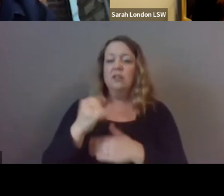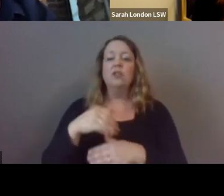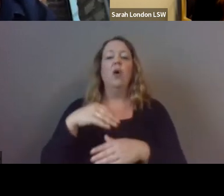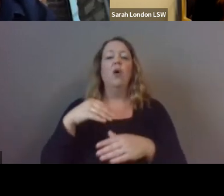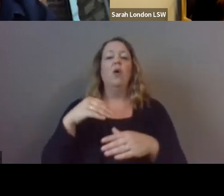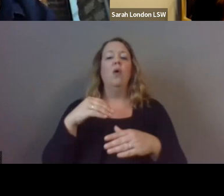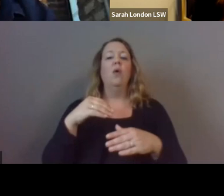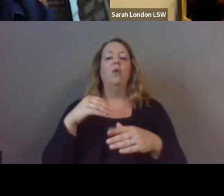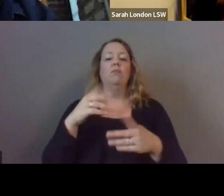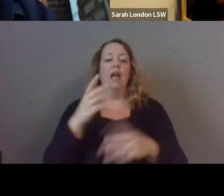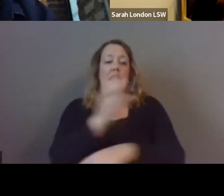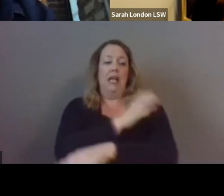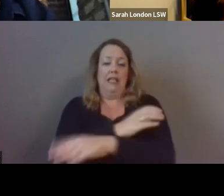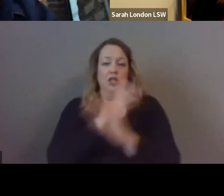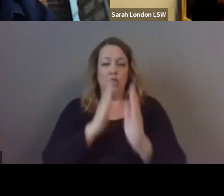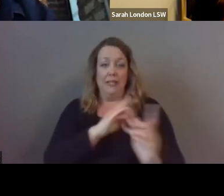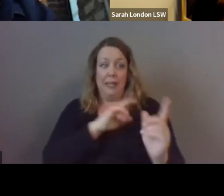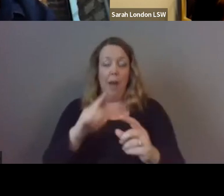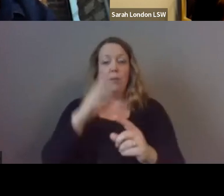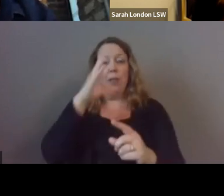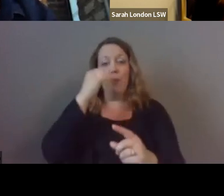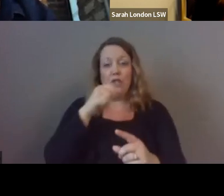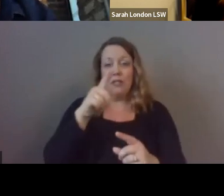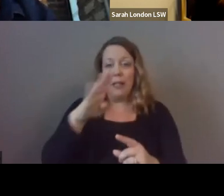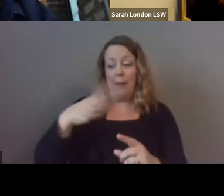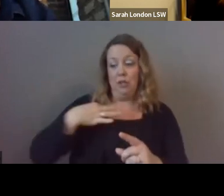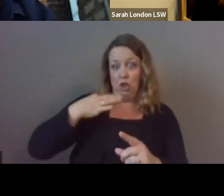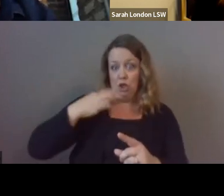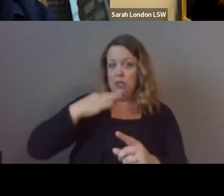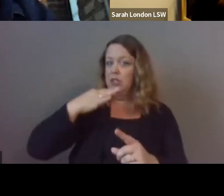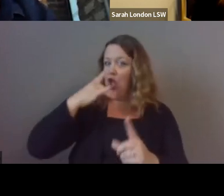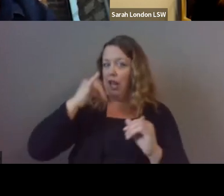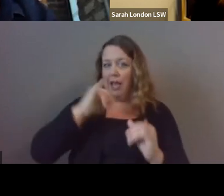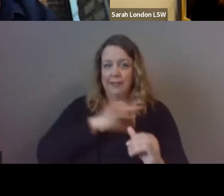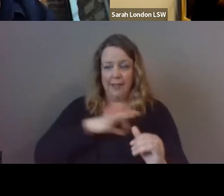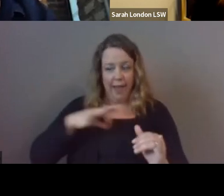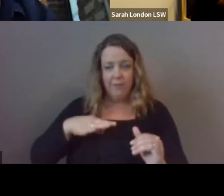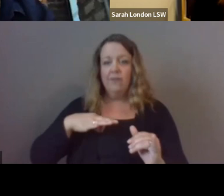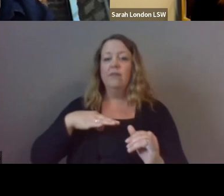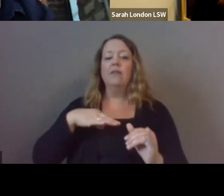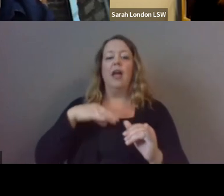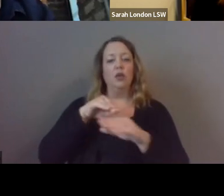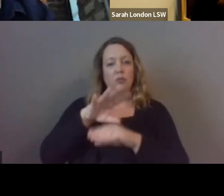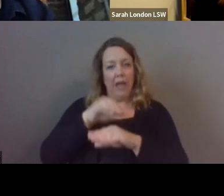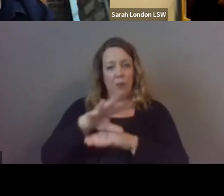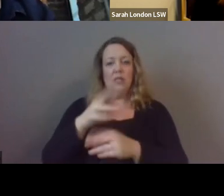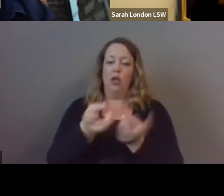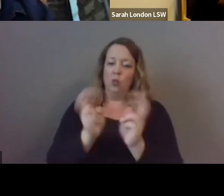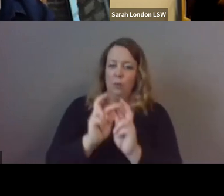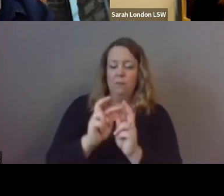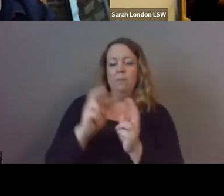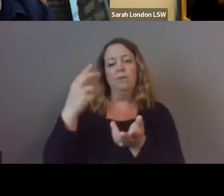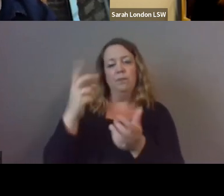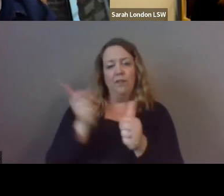shirts and we're doing group counseling first um and really again giving those kids the resiliency that they